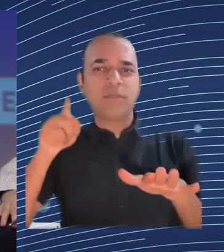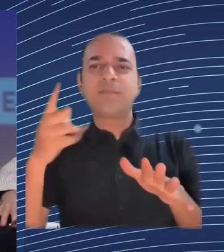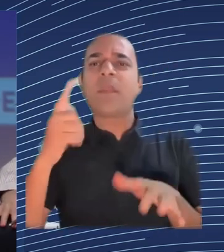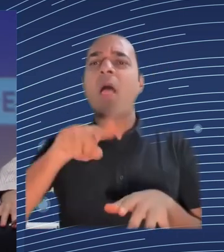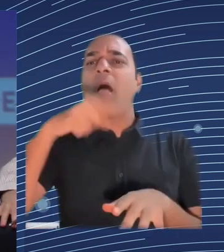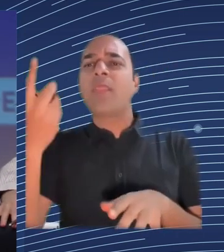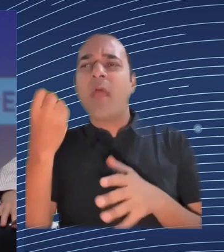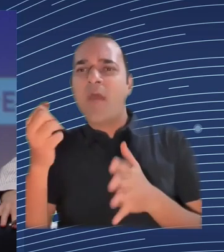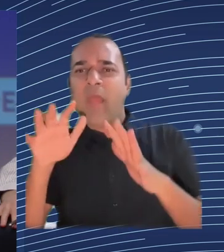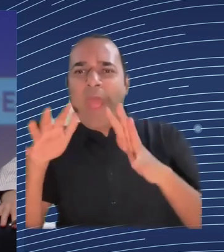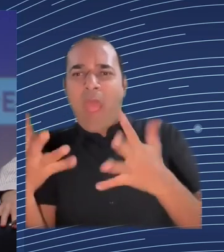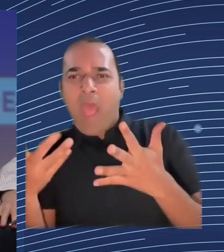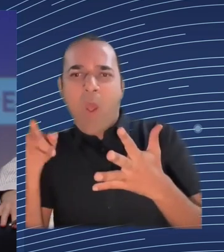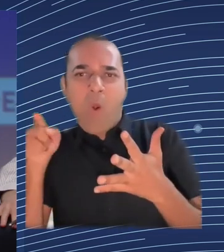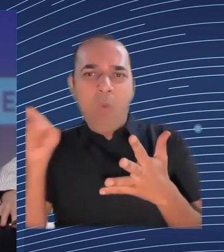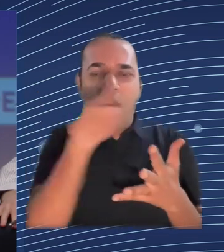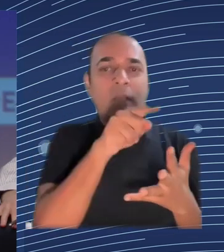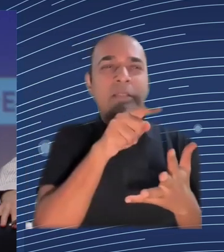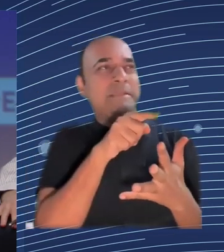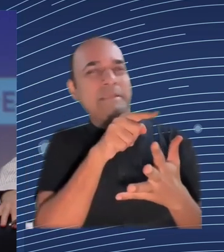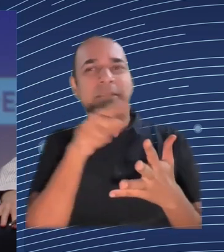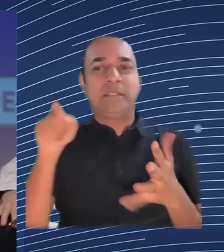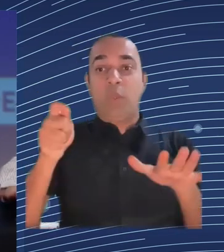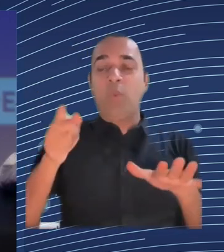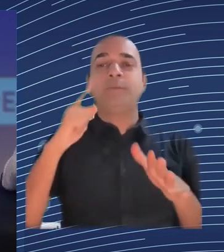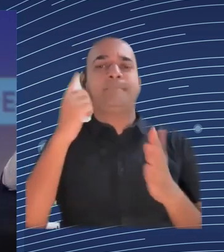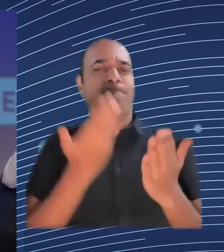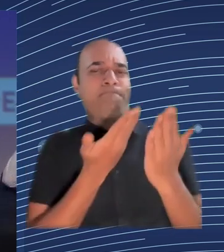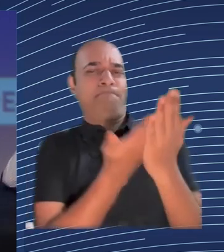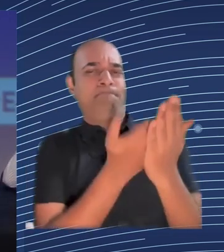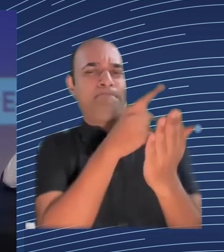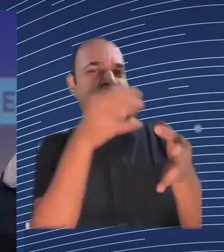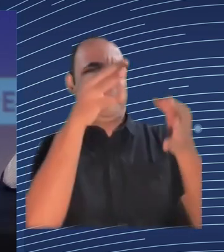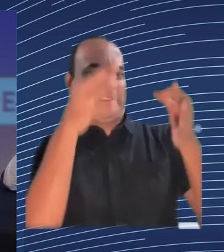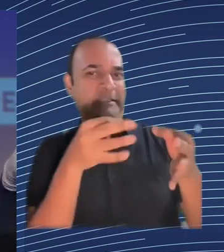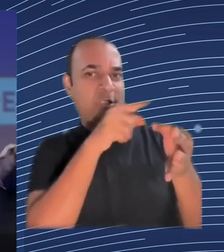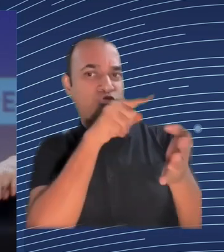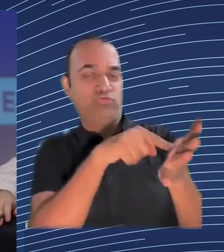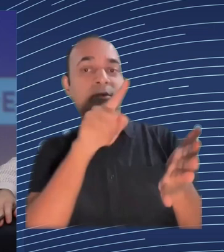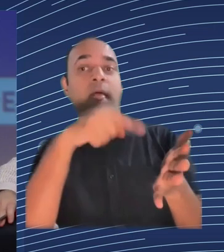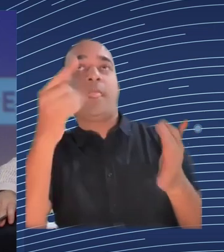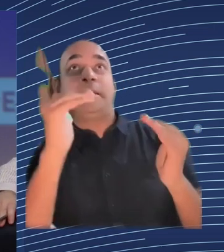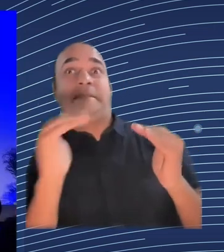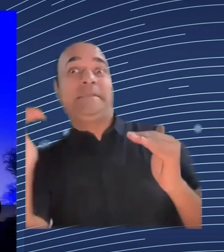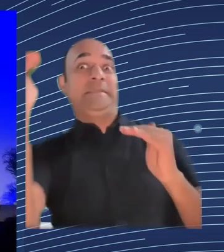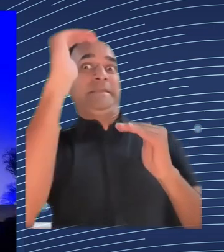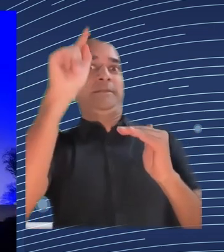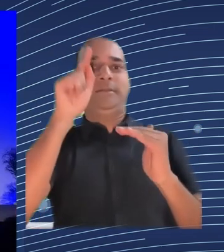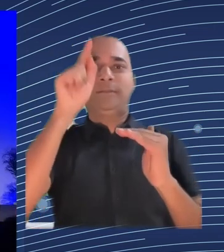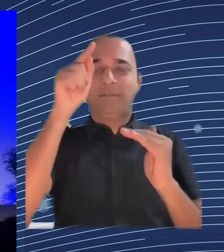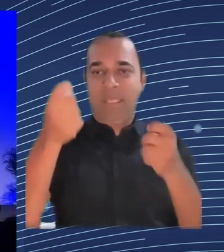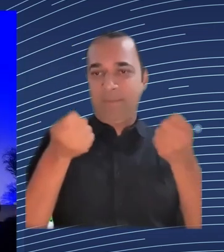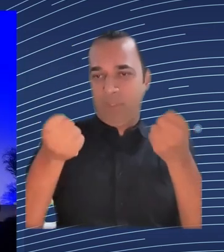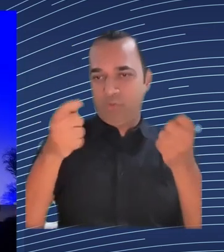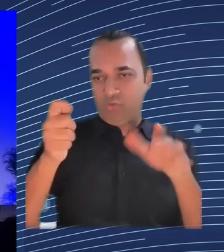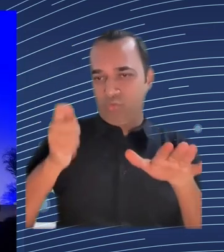is still pending that's very interesting case will be yes continue to follow follow that for sure and we